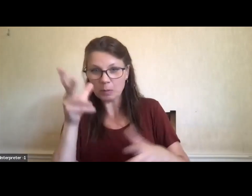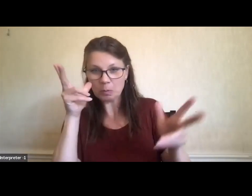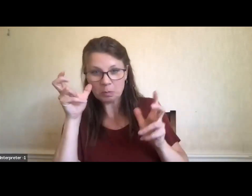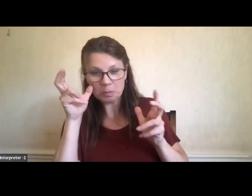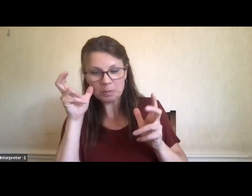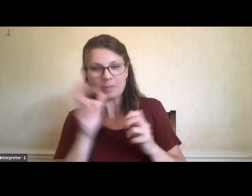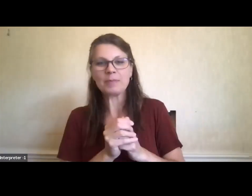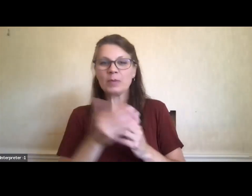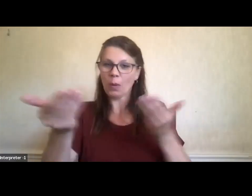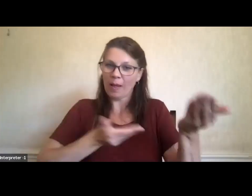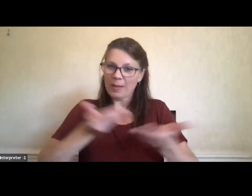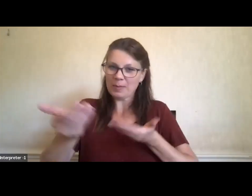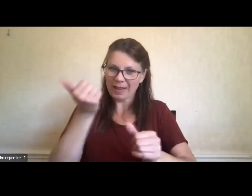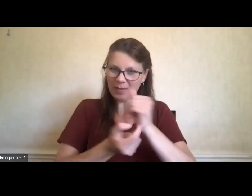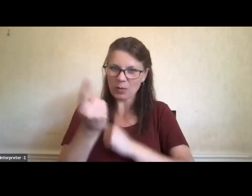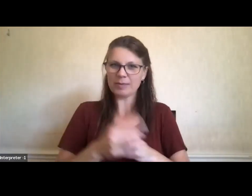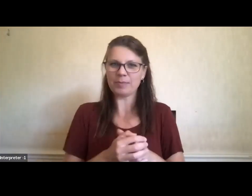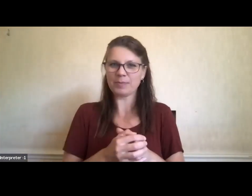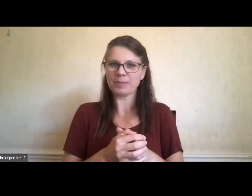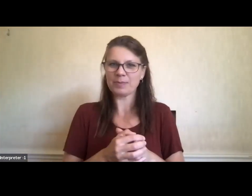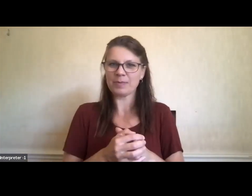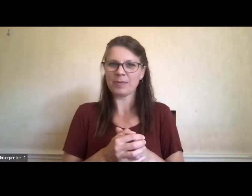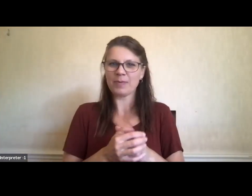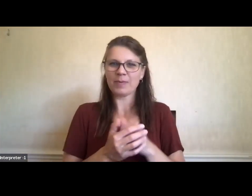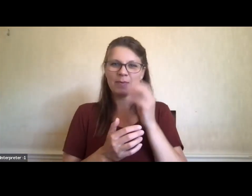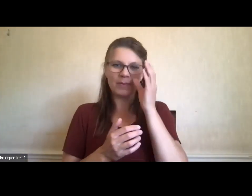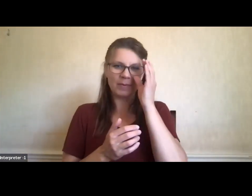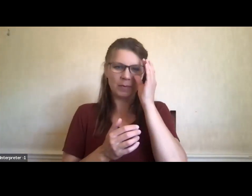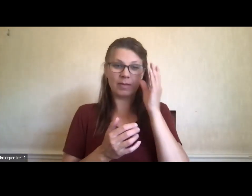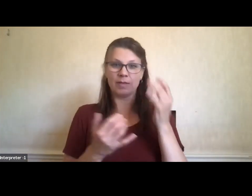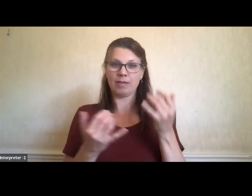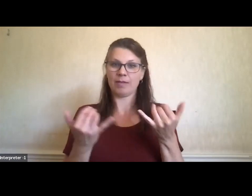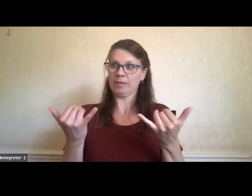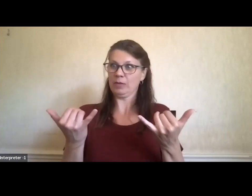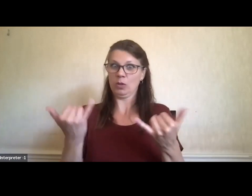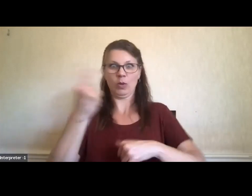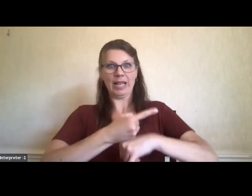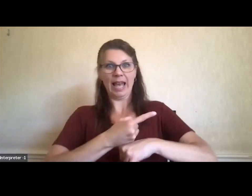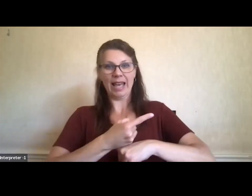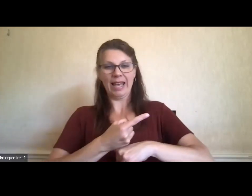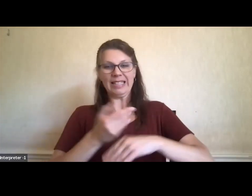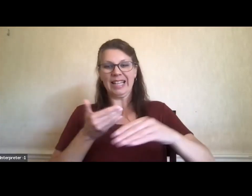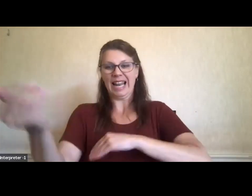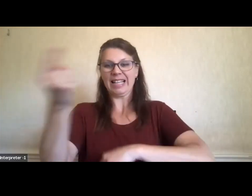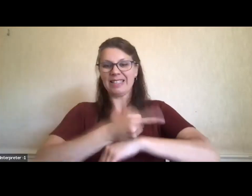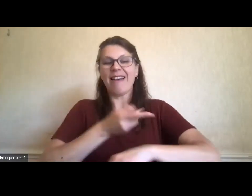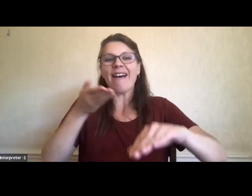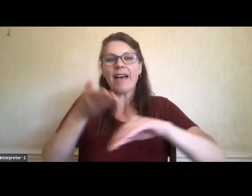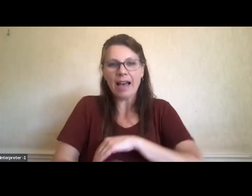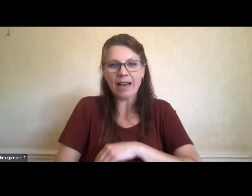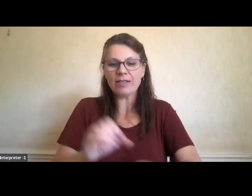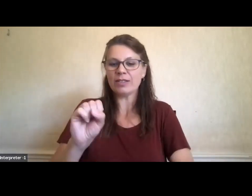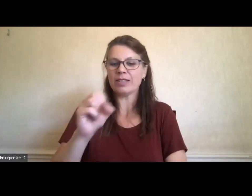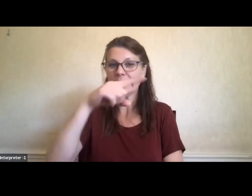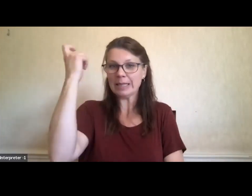are. Of course, we are a day after the summer solstice. And here in Canada, we just